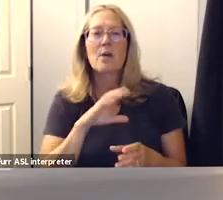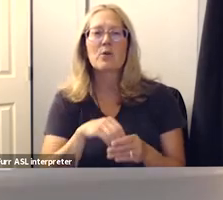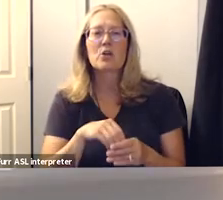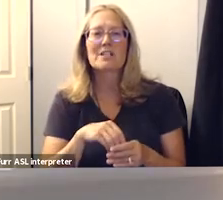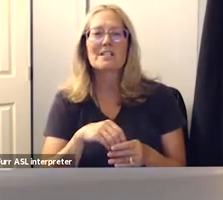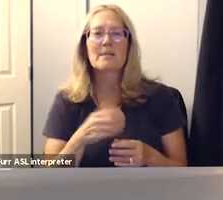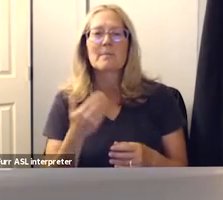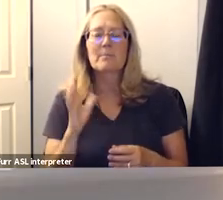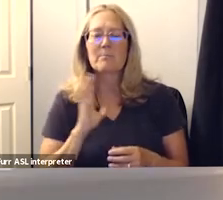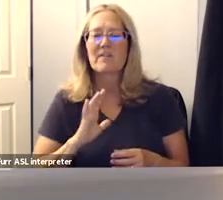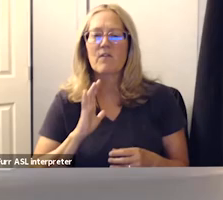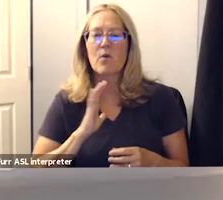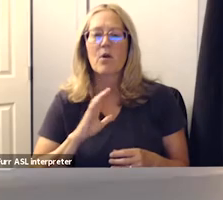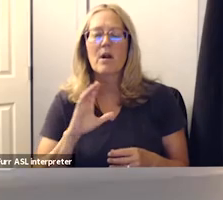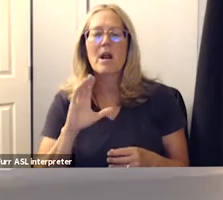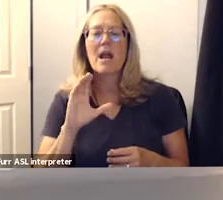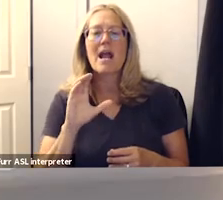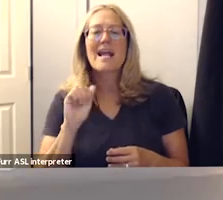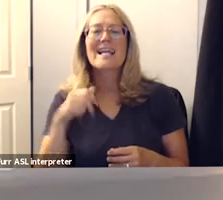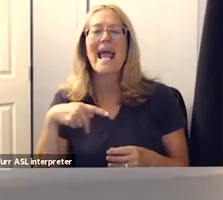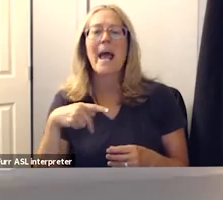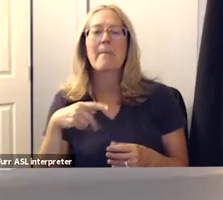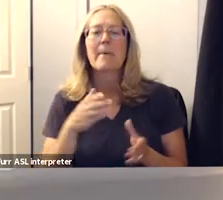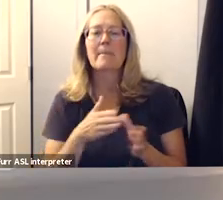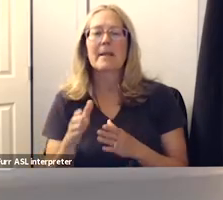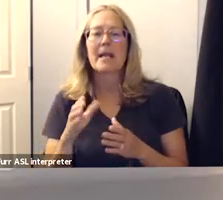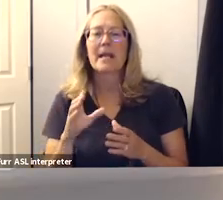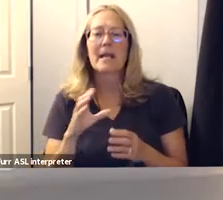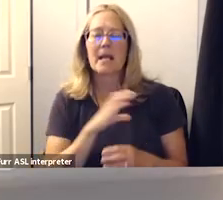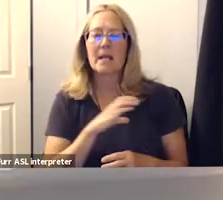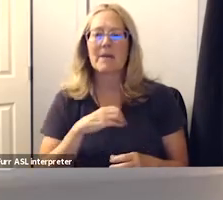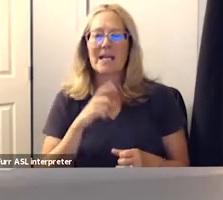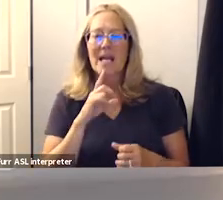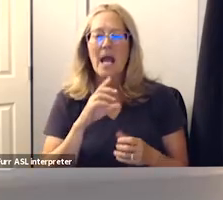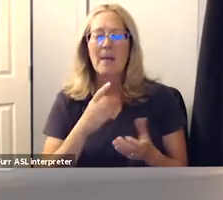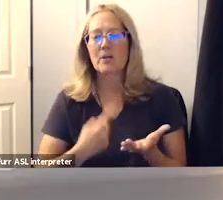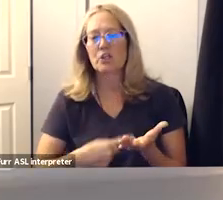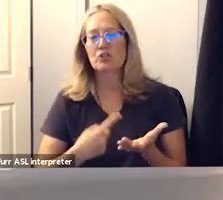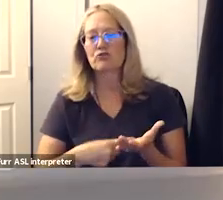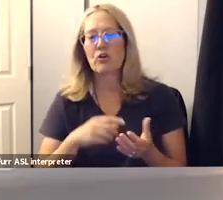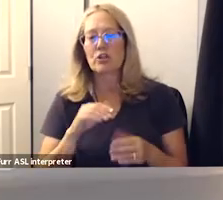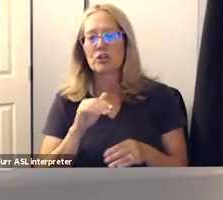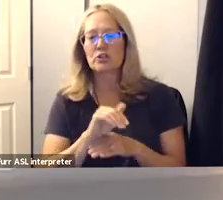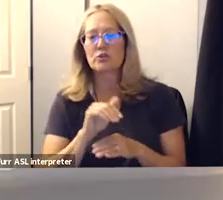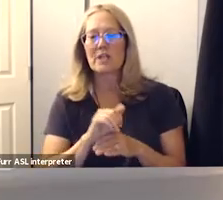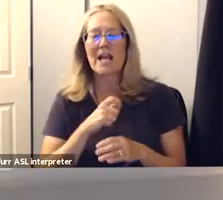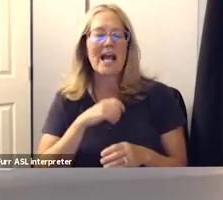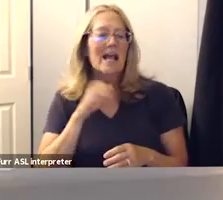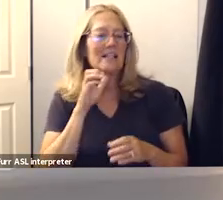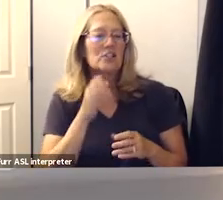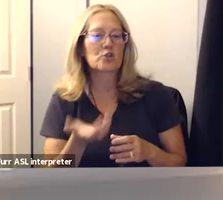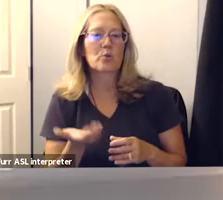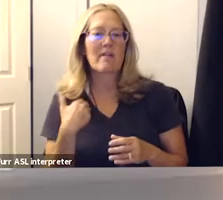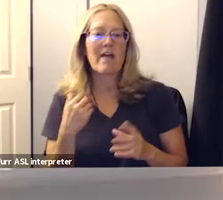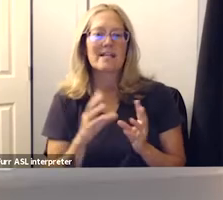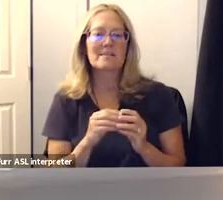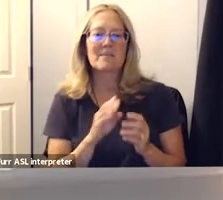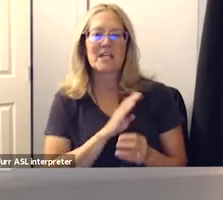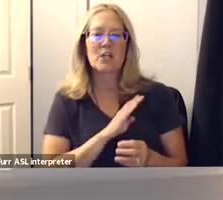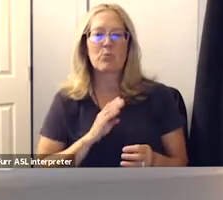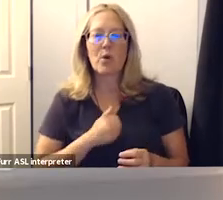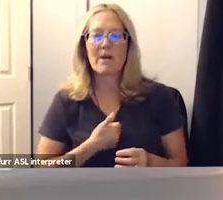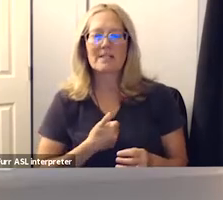lcap planning committee and i'm speaking tonight to just say i listened to the last board meeting and